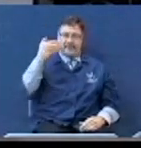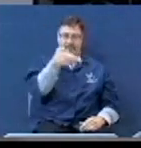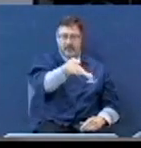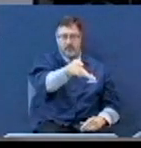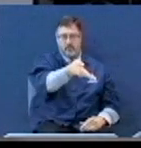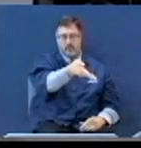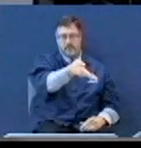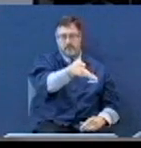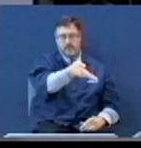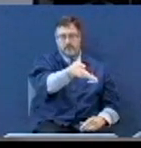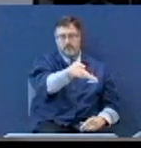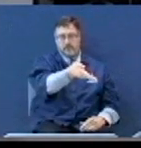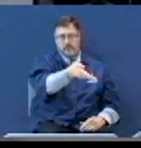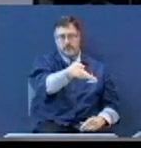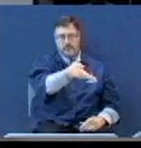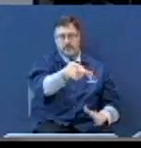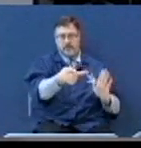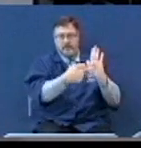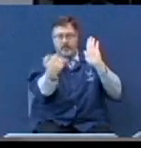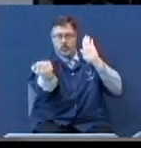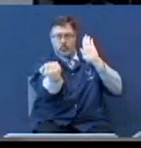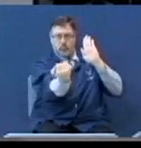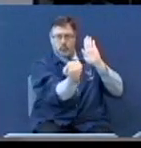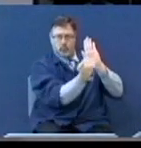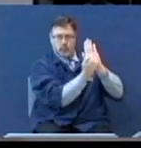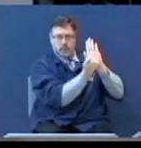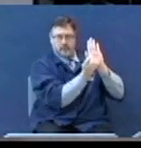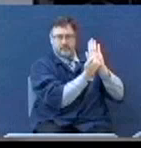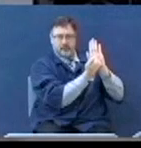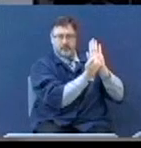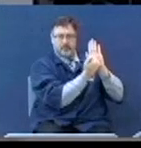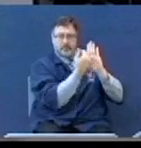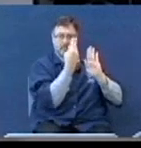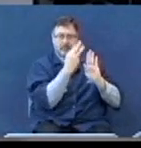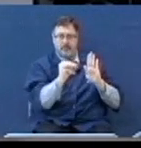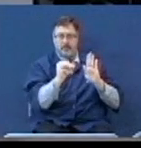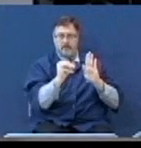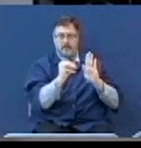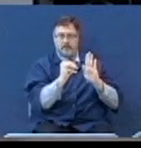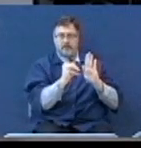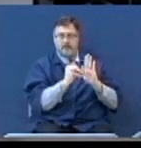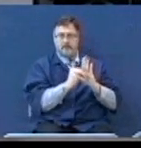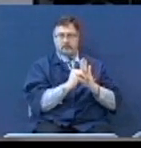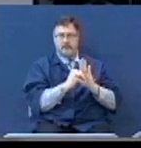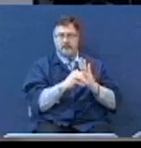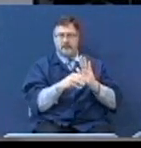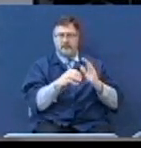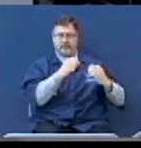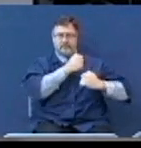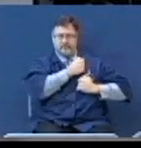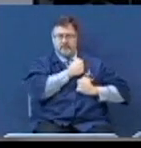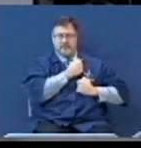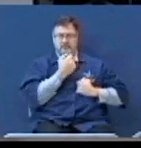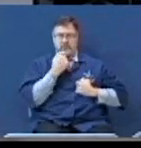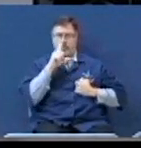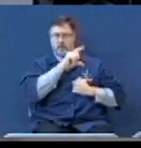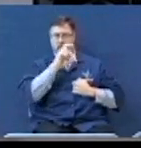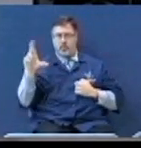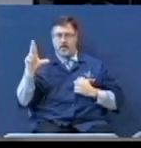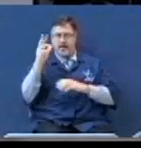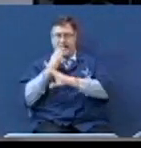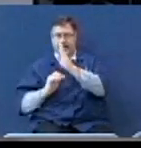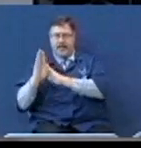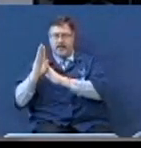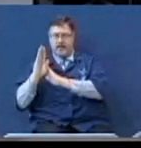there they crucified him. And the malefactors, one on the right hand and the